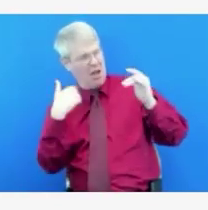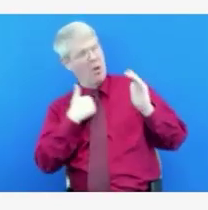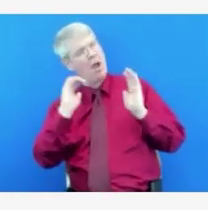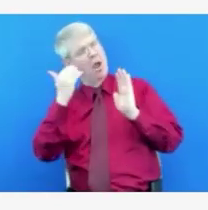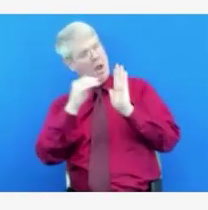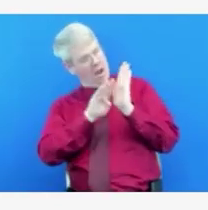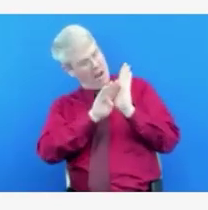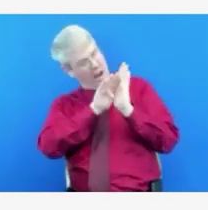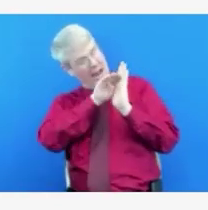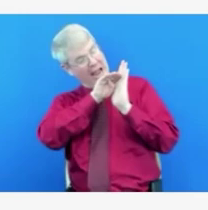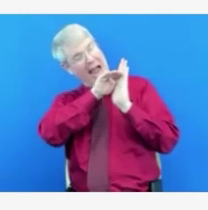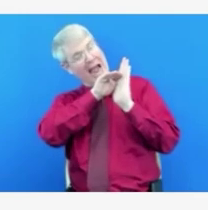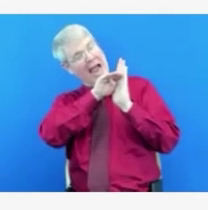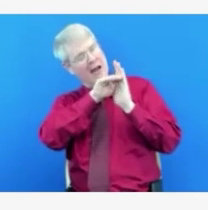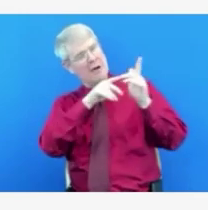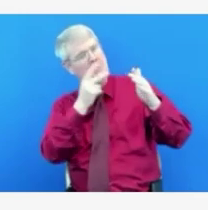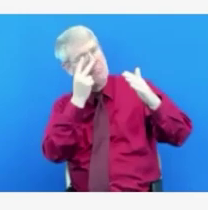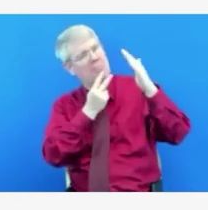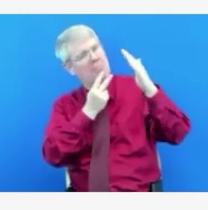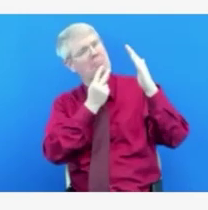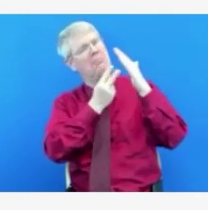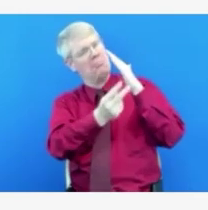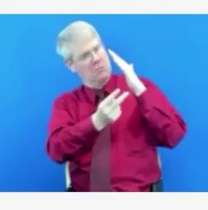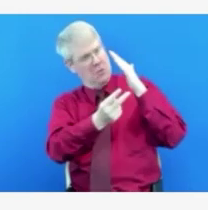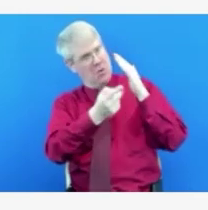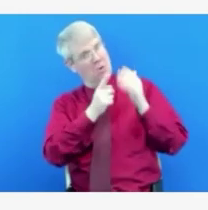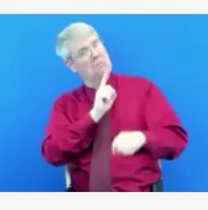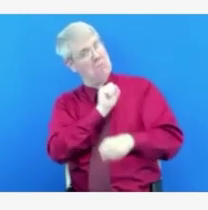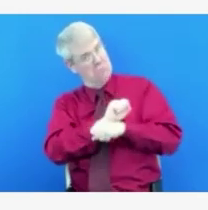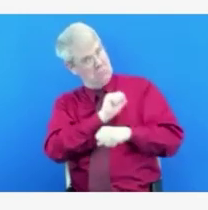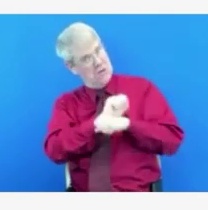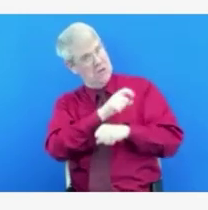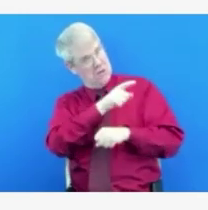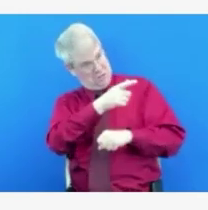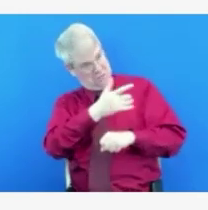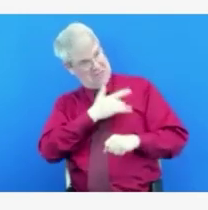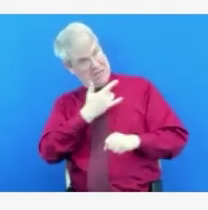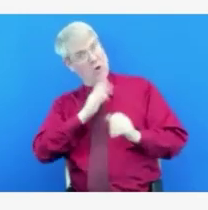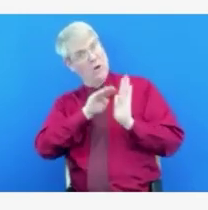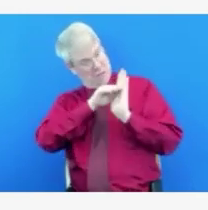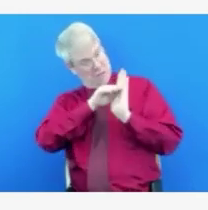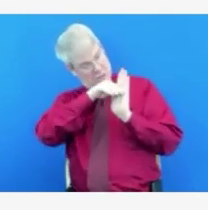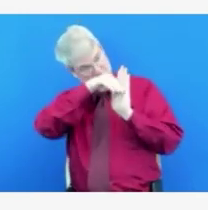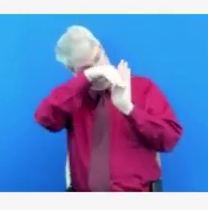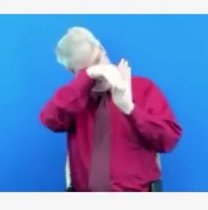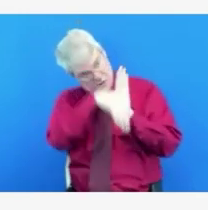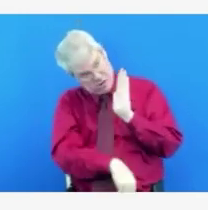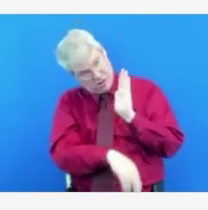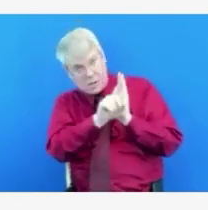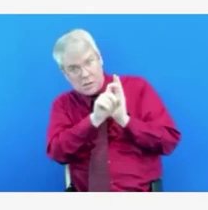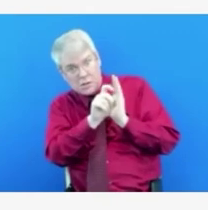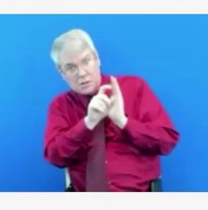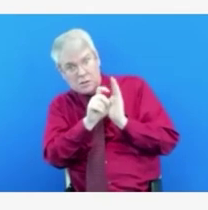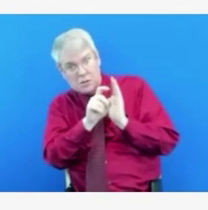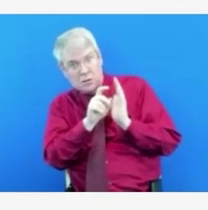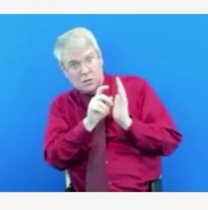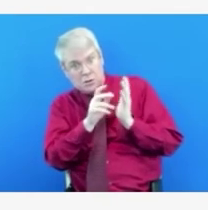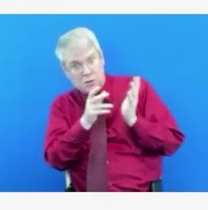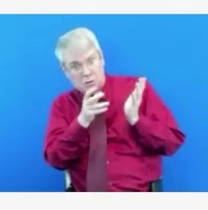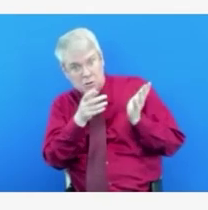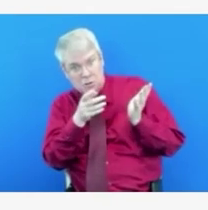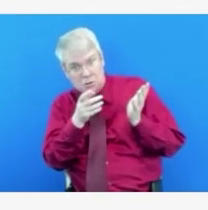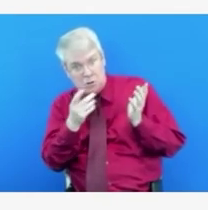backlogs and test result processing. But hospitalizations have been on the decline for a couple of weeks now. last week you said